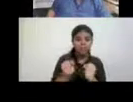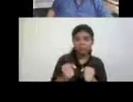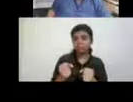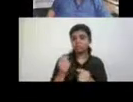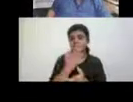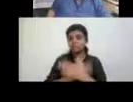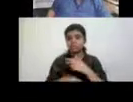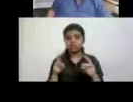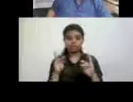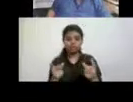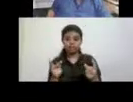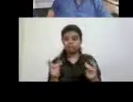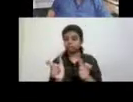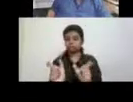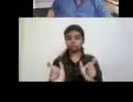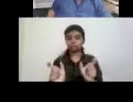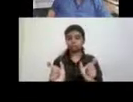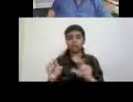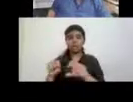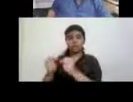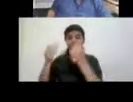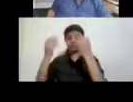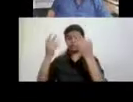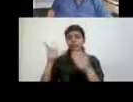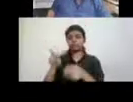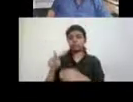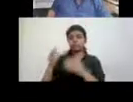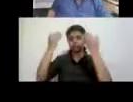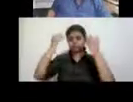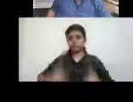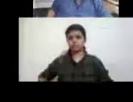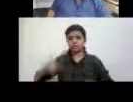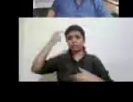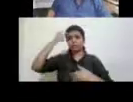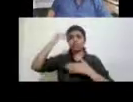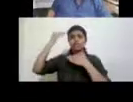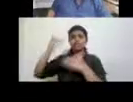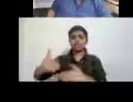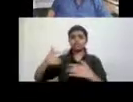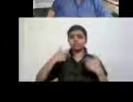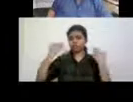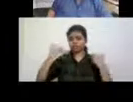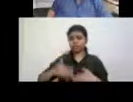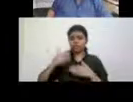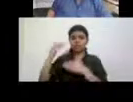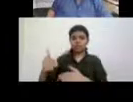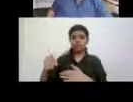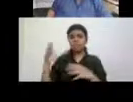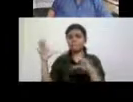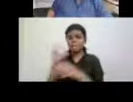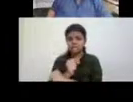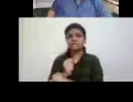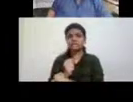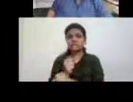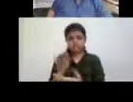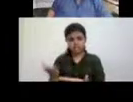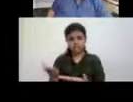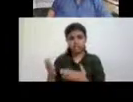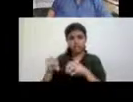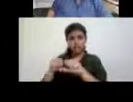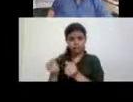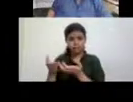So, the idea that an impairment is a physical or mental limitation, lack or inability, and the, and